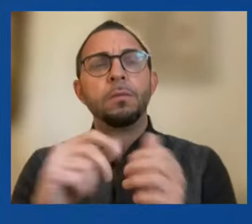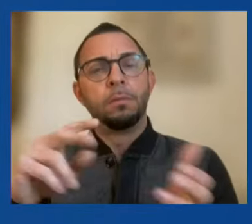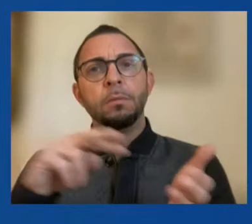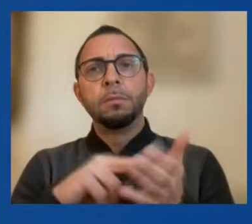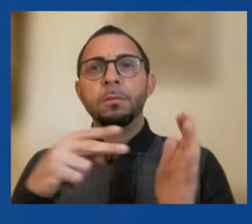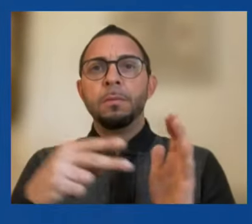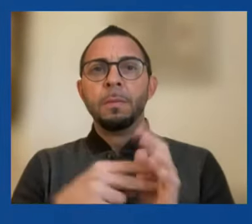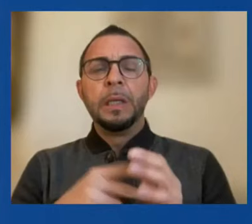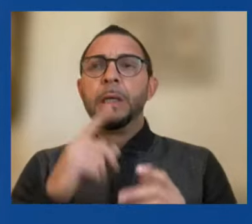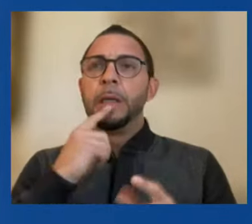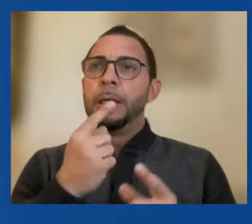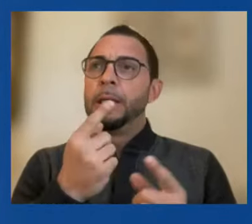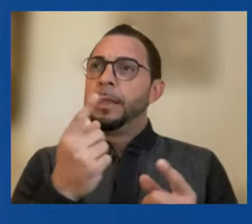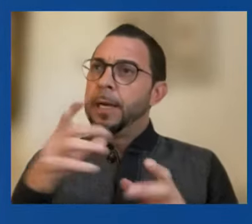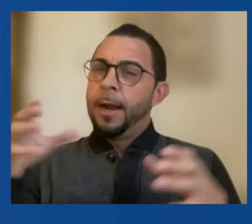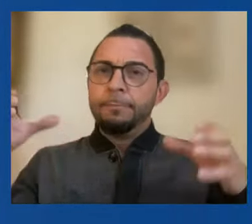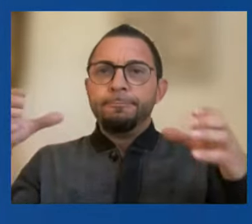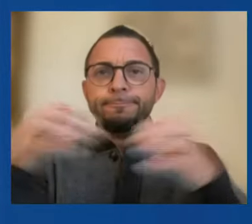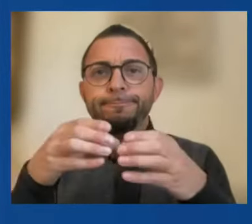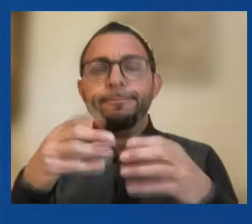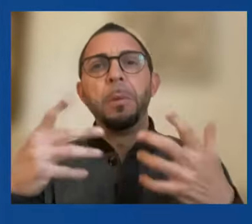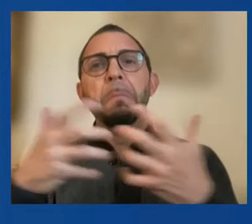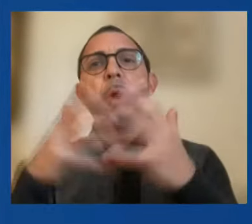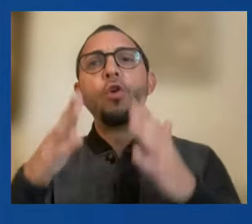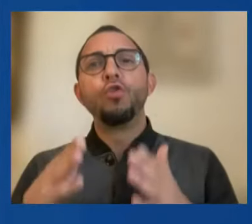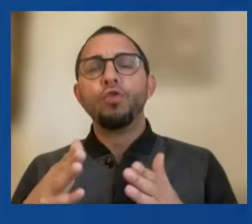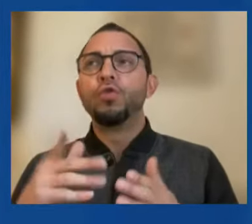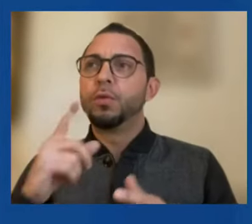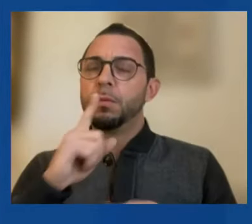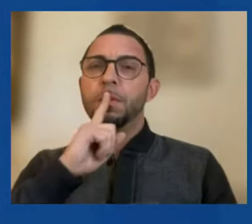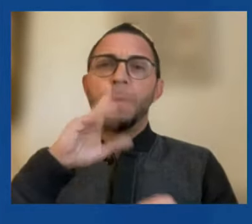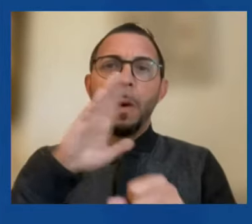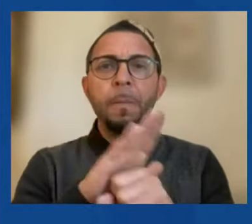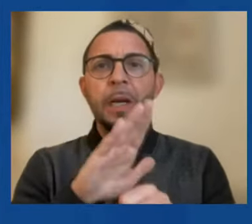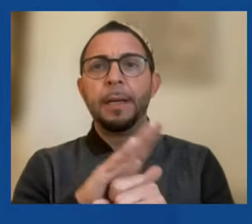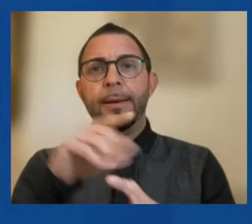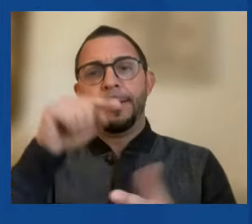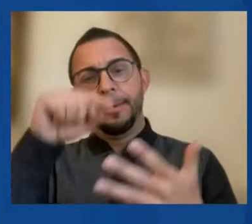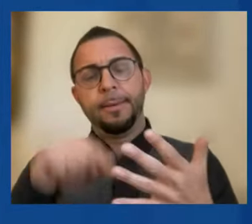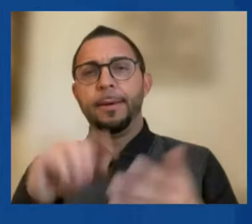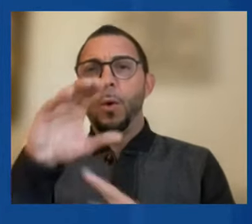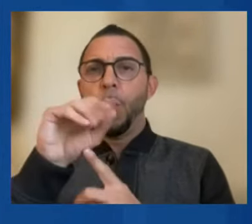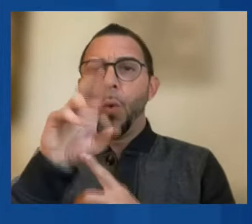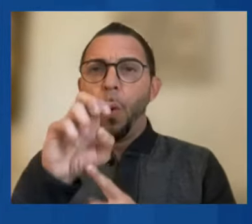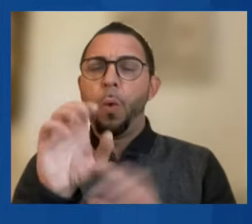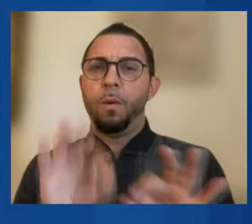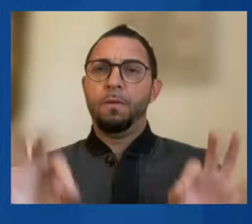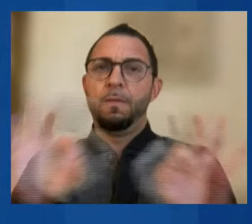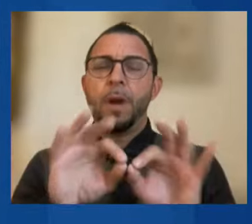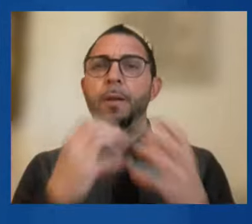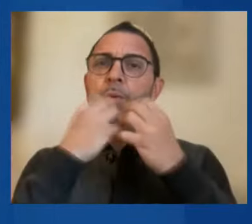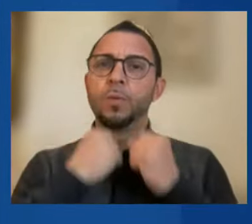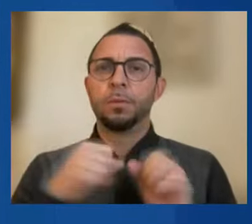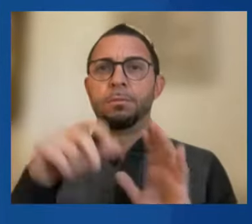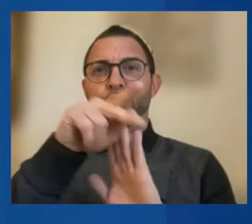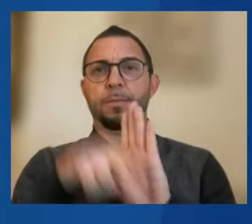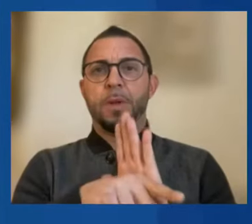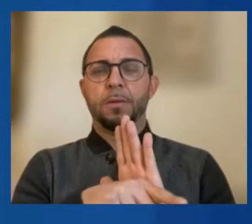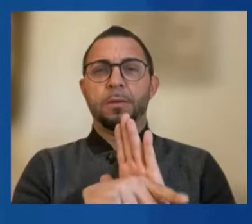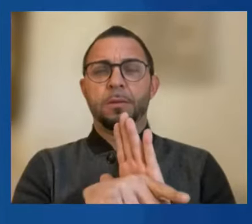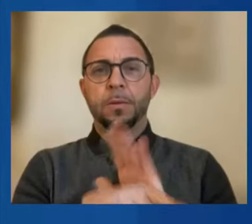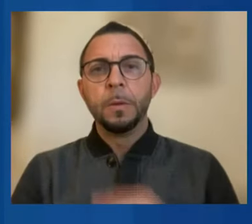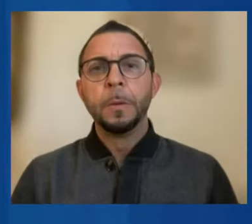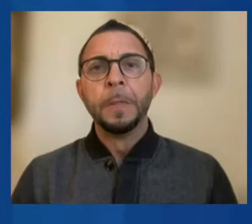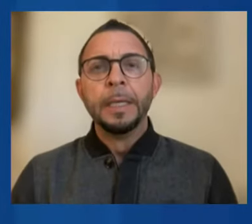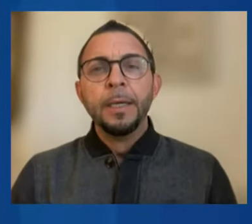partners that are committed to a set of core values and principles. We will also need to